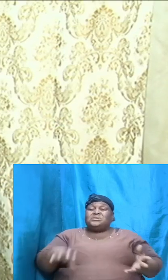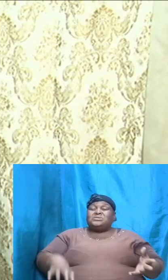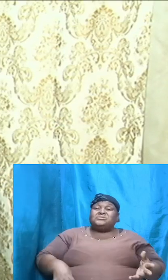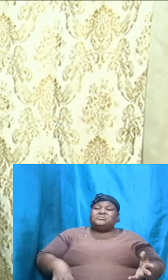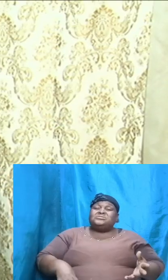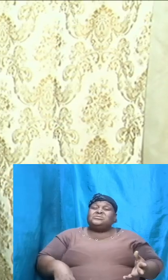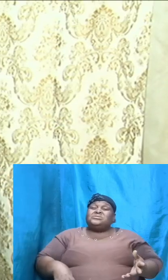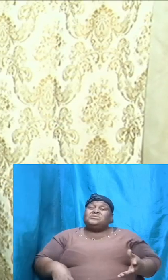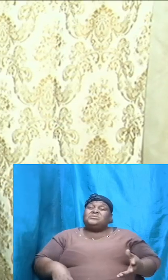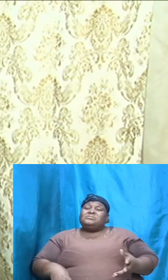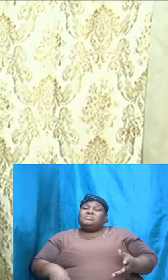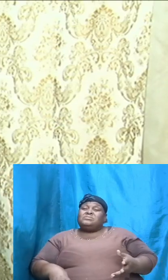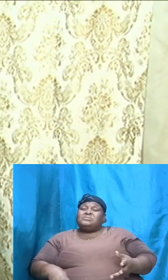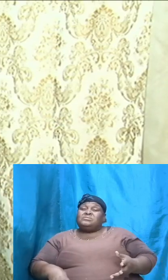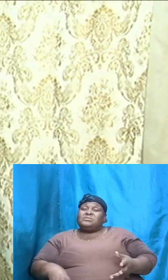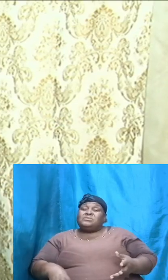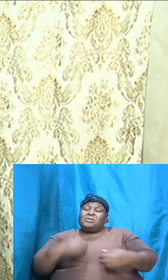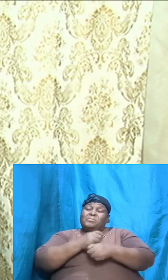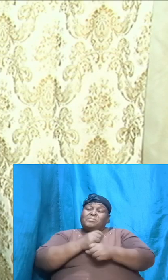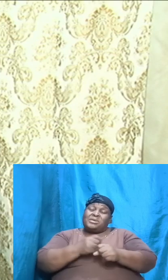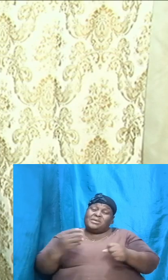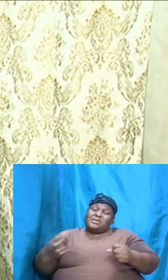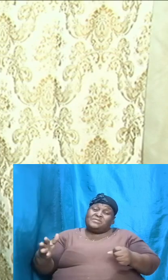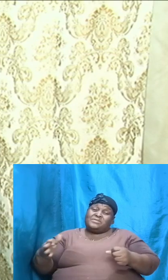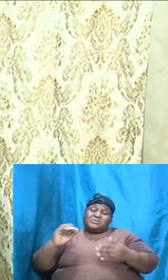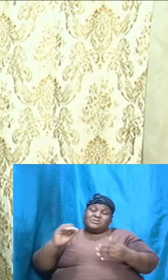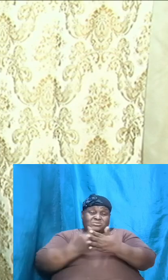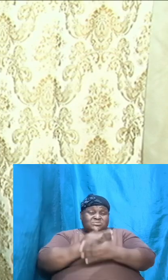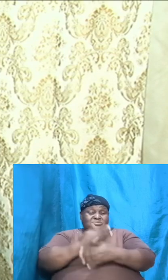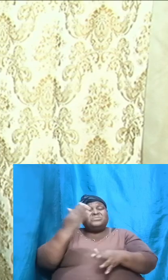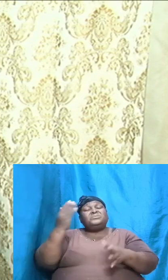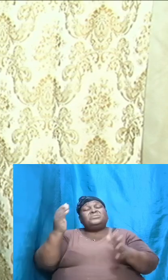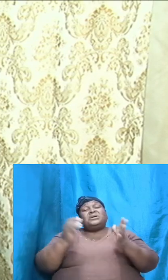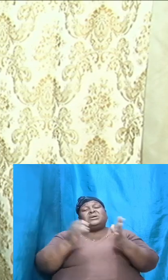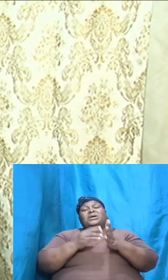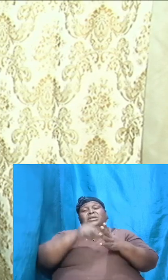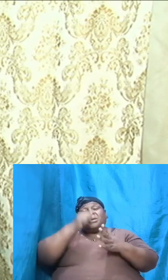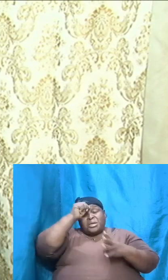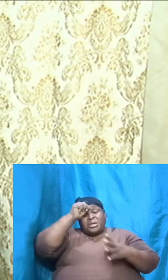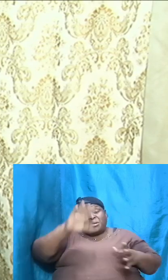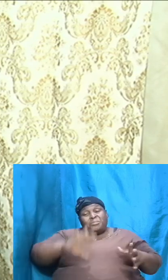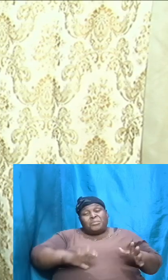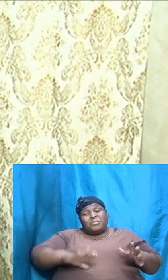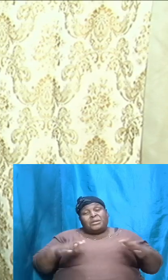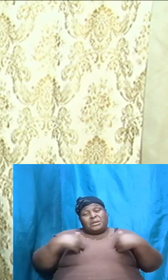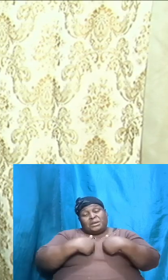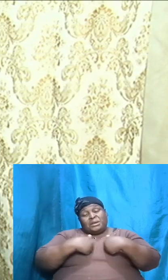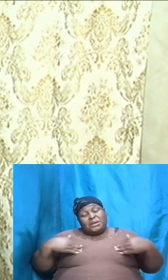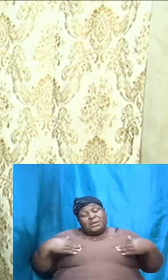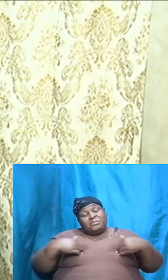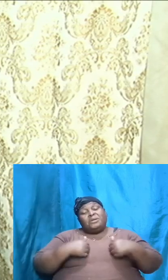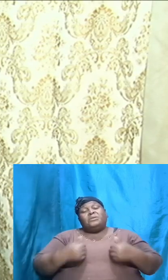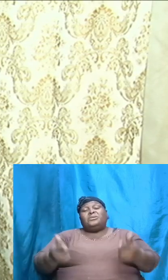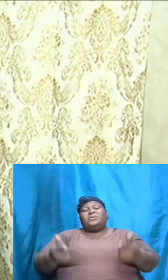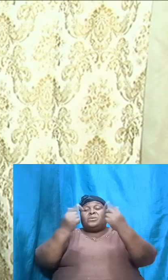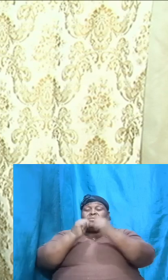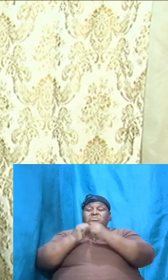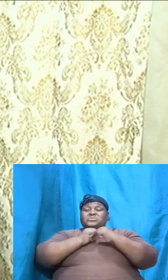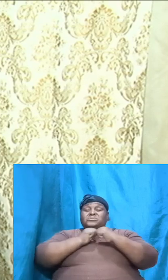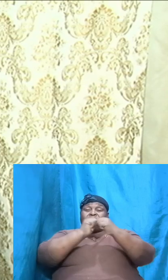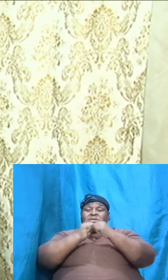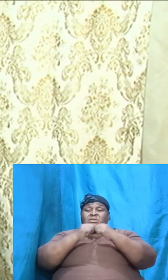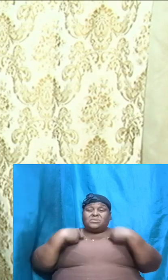where, as men and animals, we see a coming together, amen, of